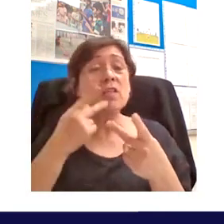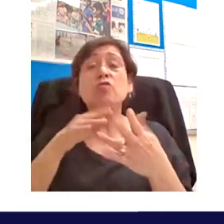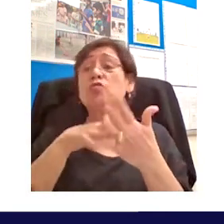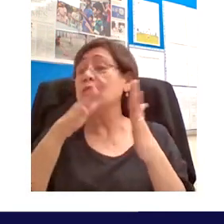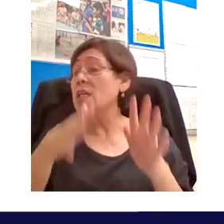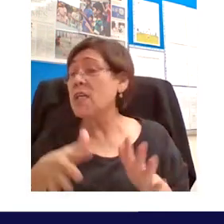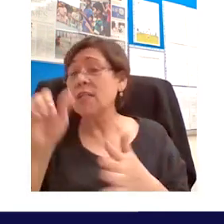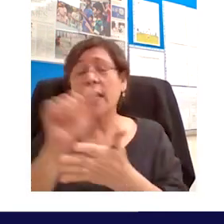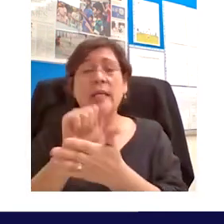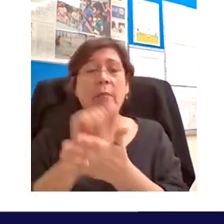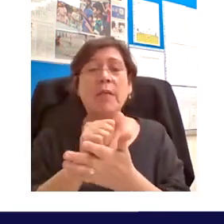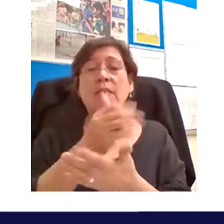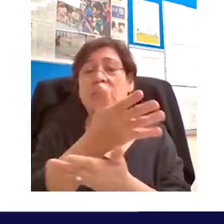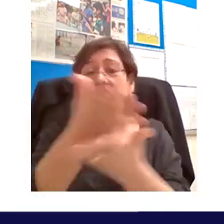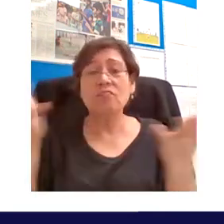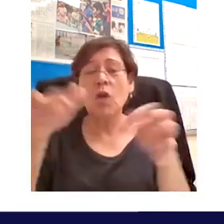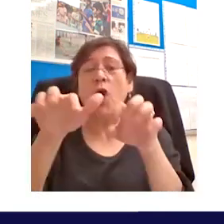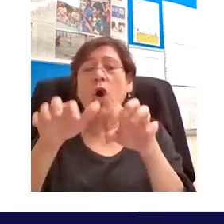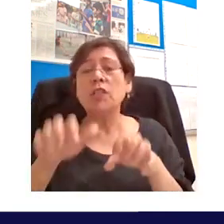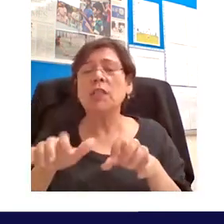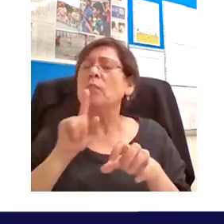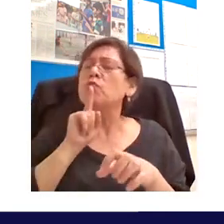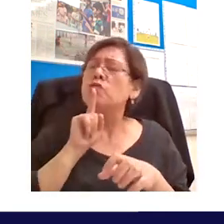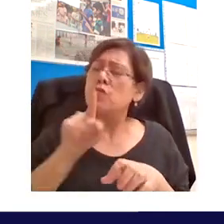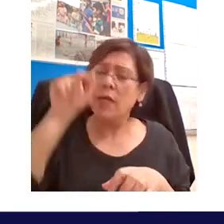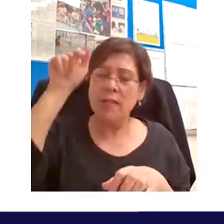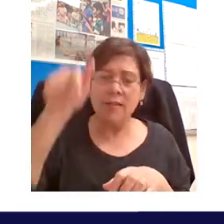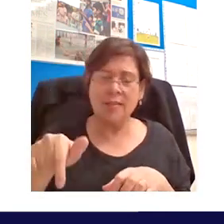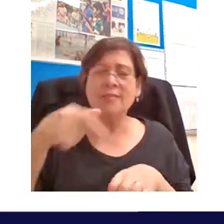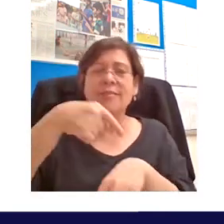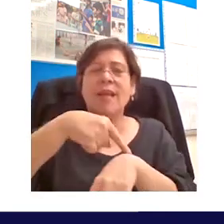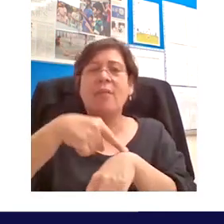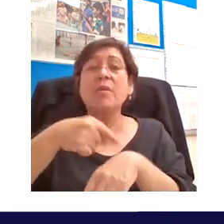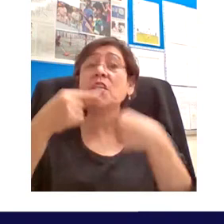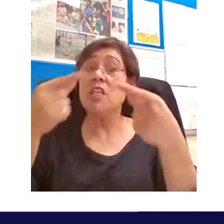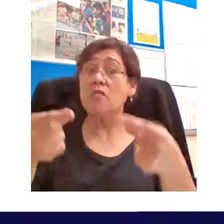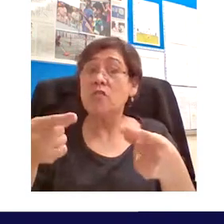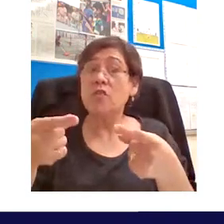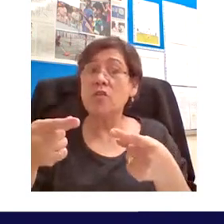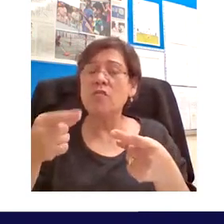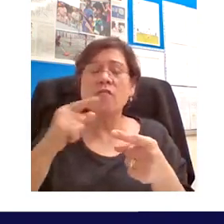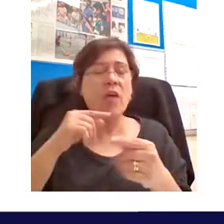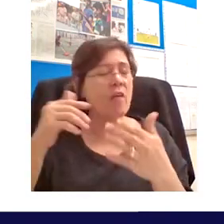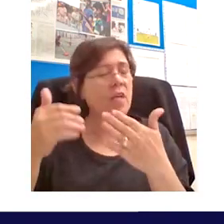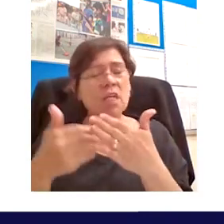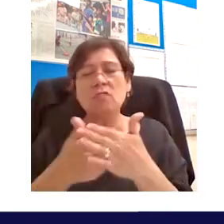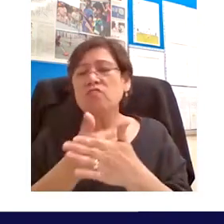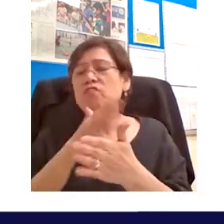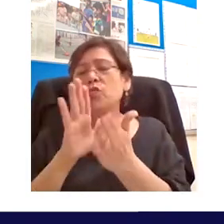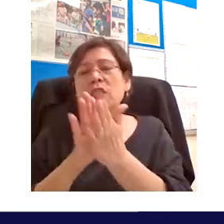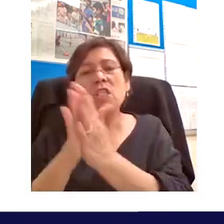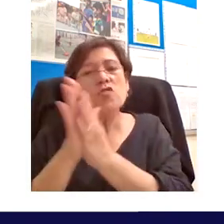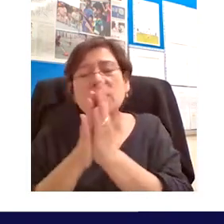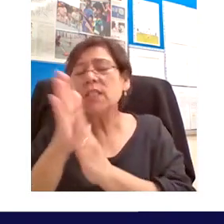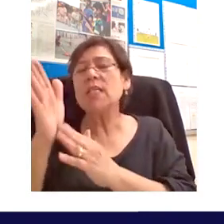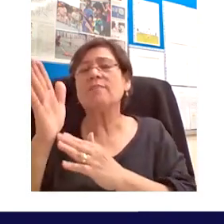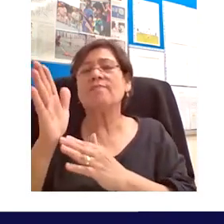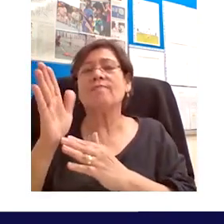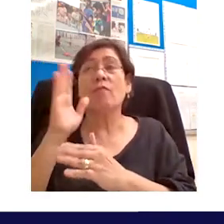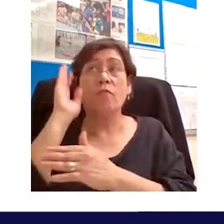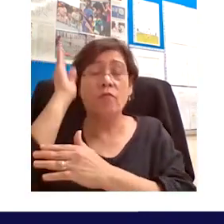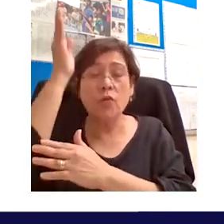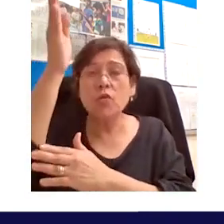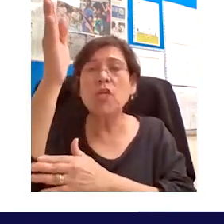i'm sure this session has given you a very interesting glimpse into what the future of higher education and